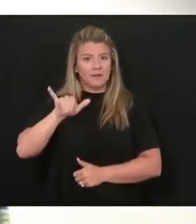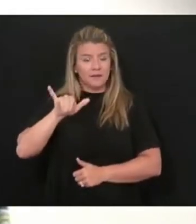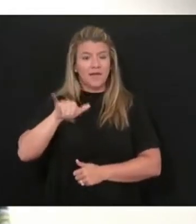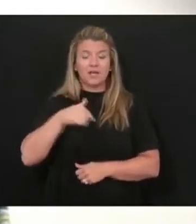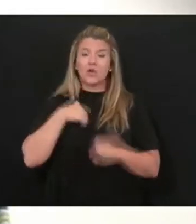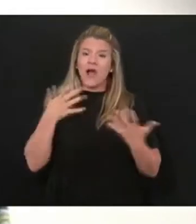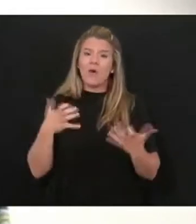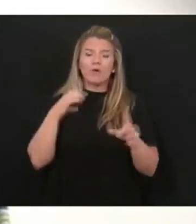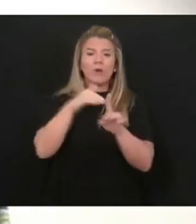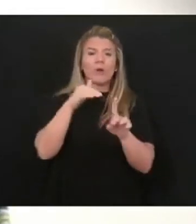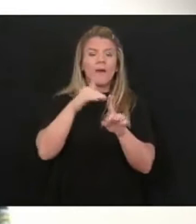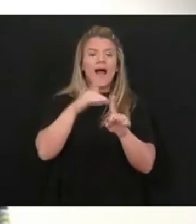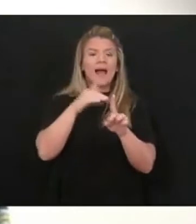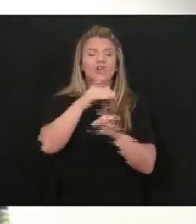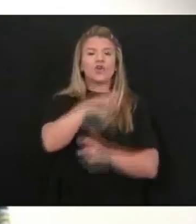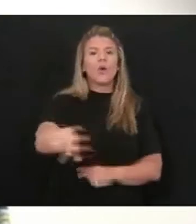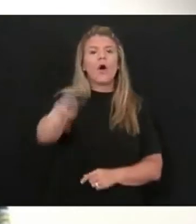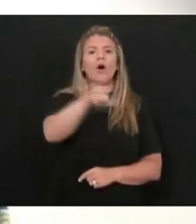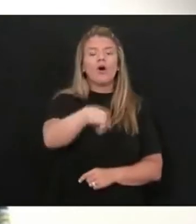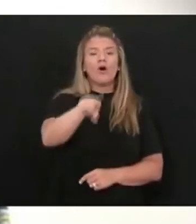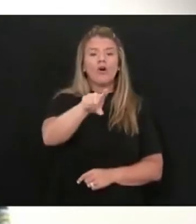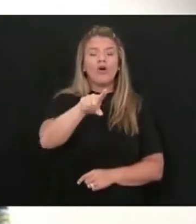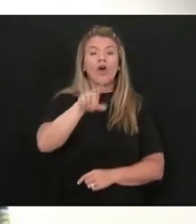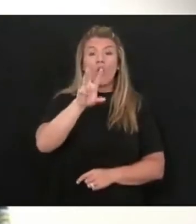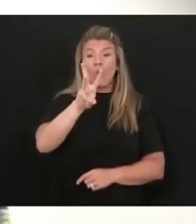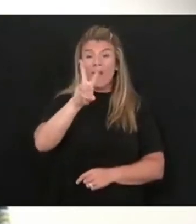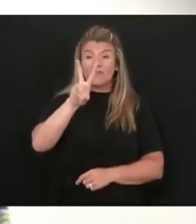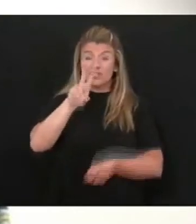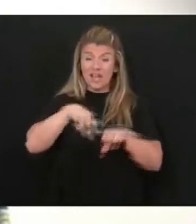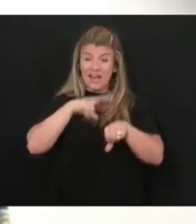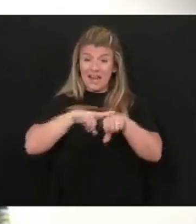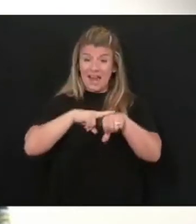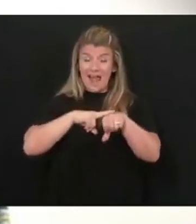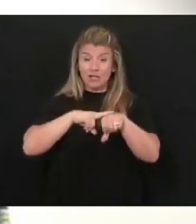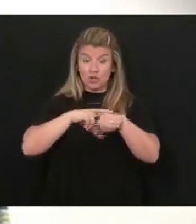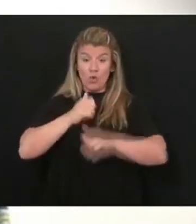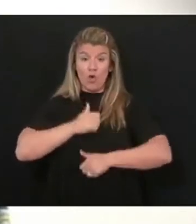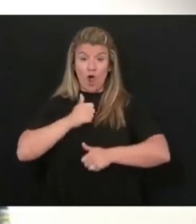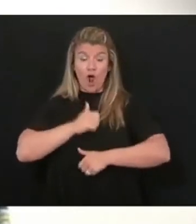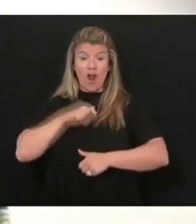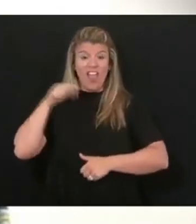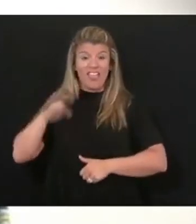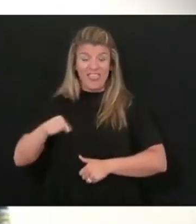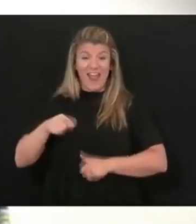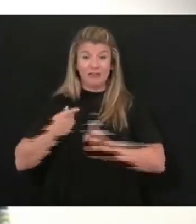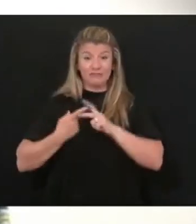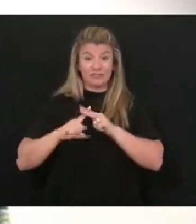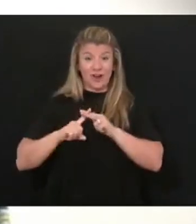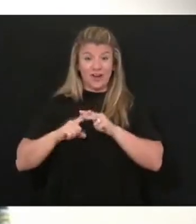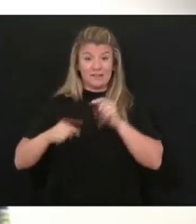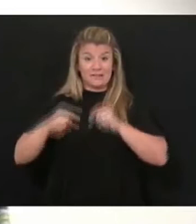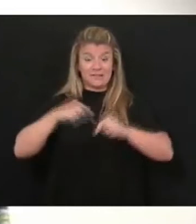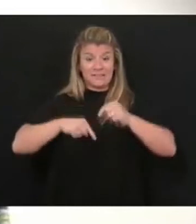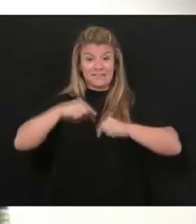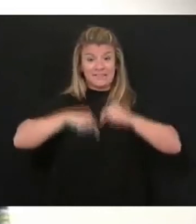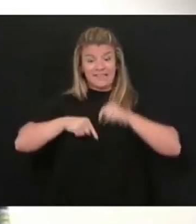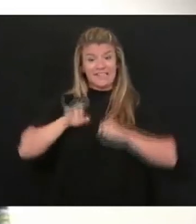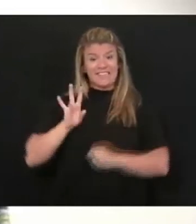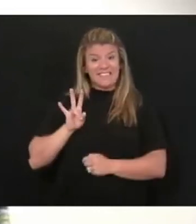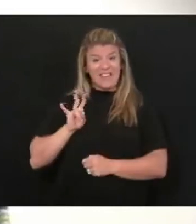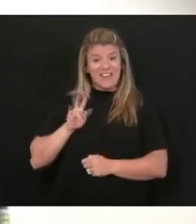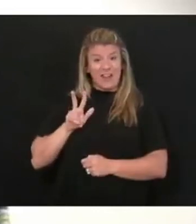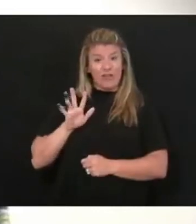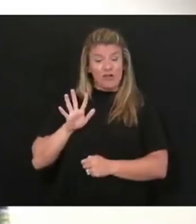our West Virginia viewers that the West Virginia National Guard traces its lineage back to 1735,